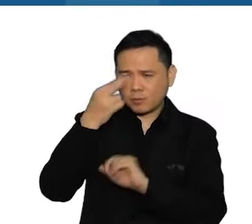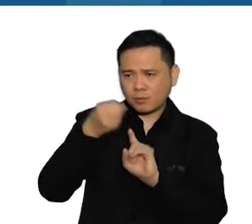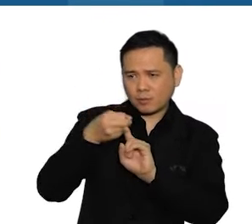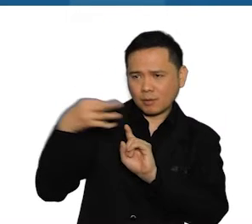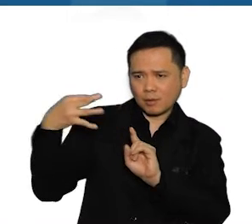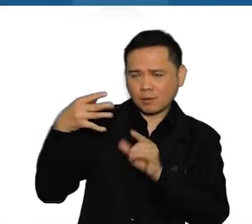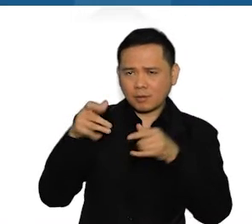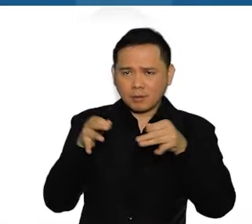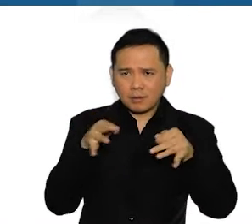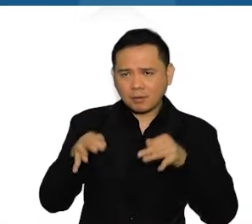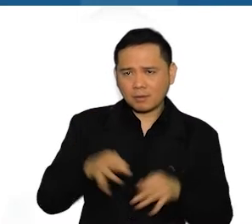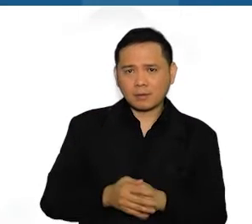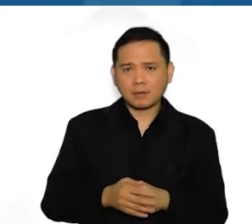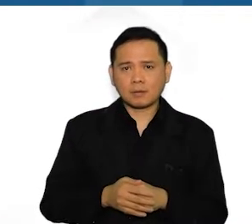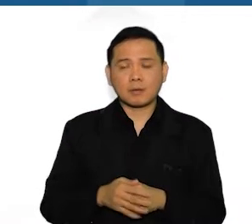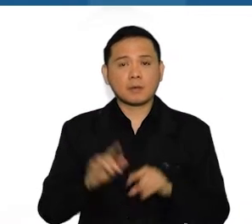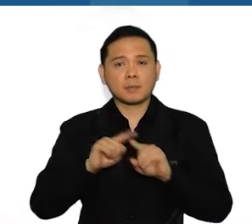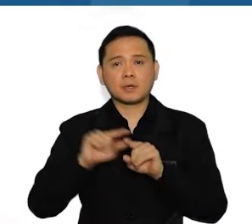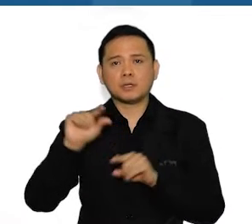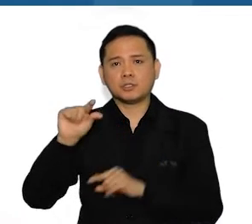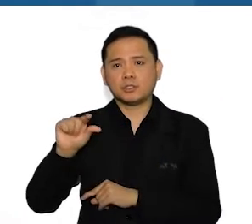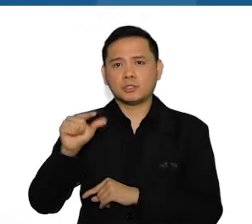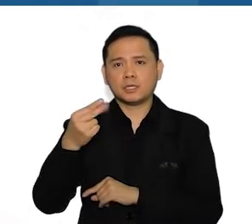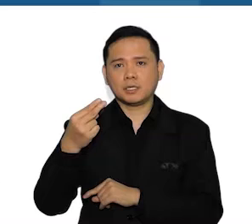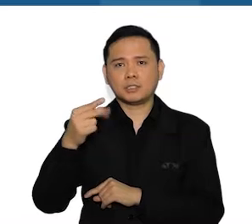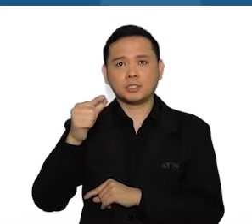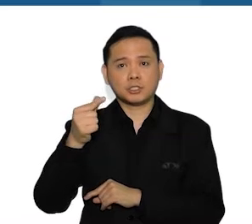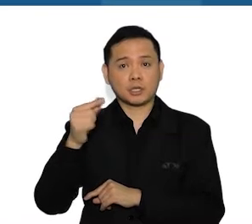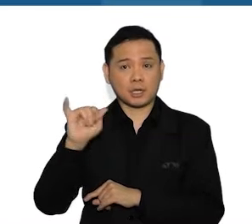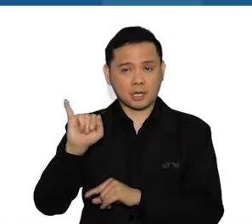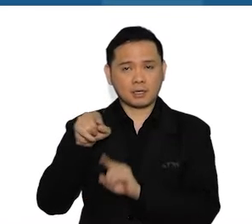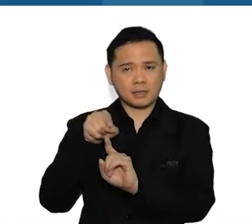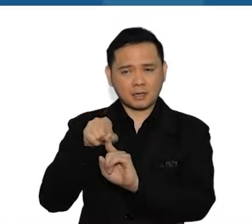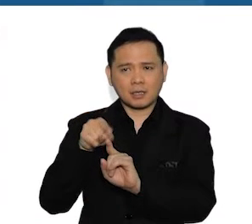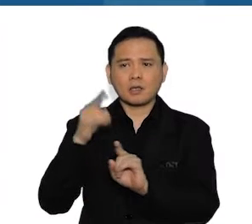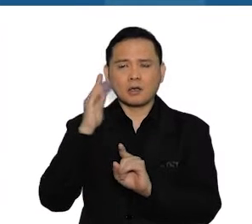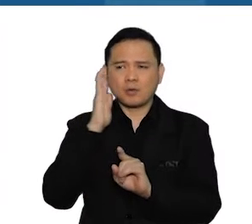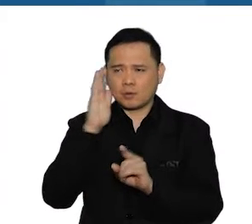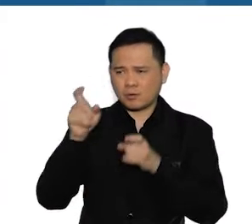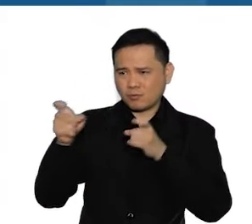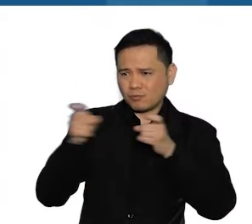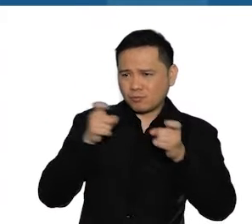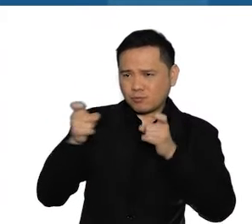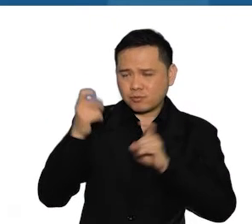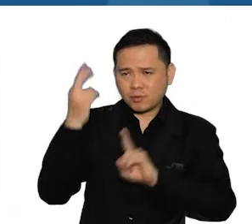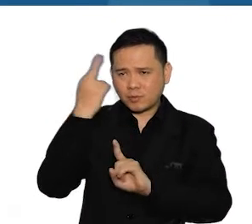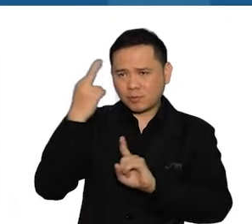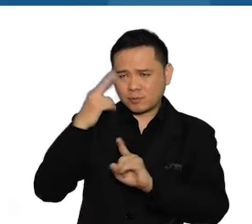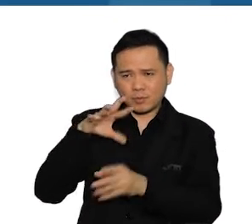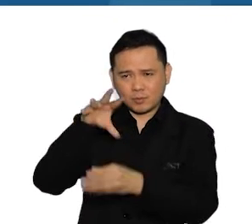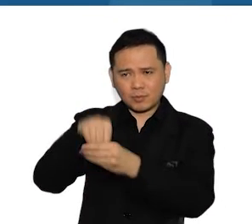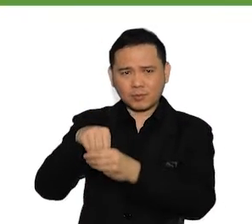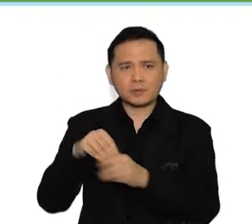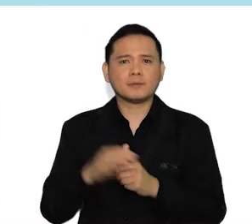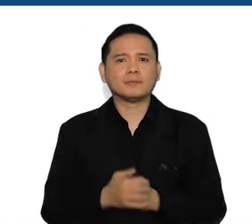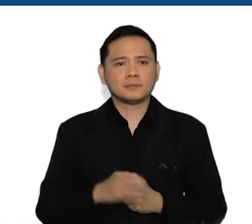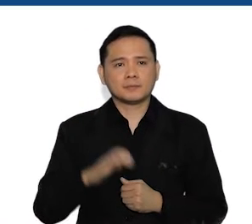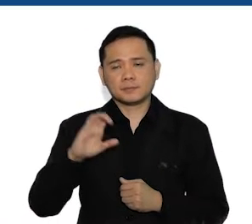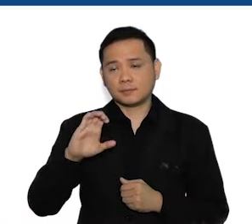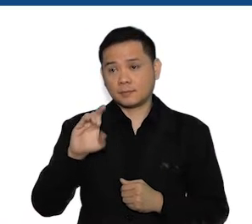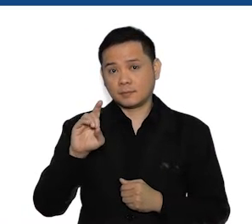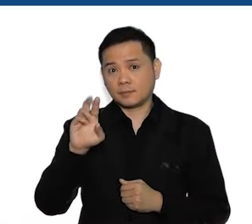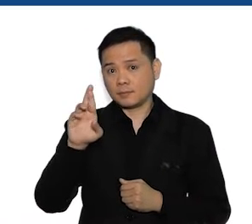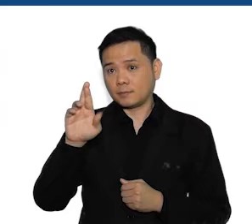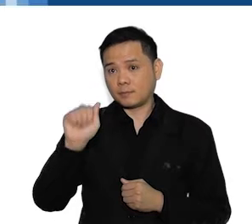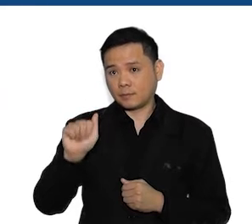rationale, while the Greenhouse Gas Inventory, or GHGI, establishes the climate mitigation rationale. In